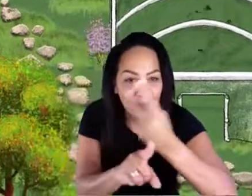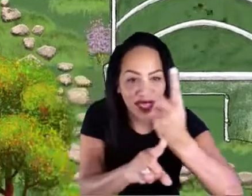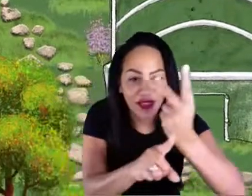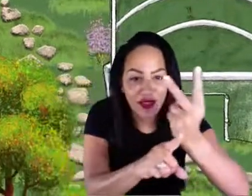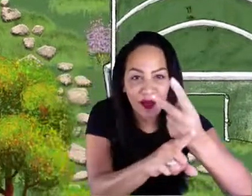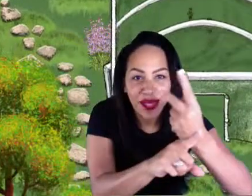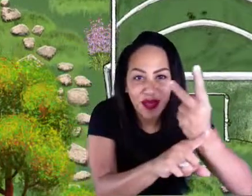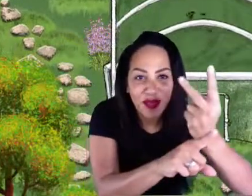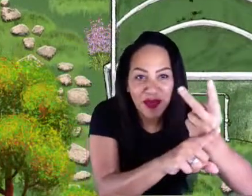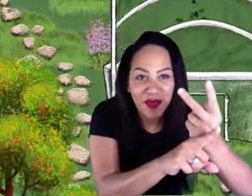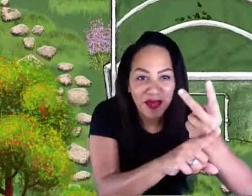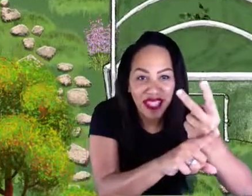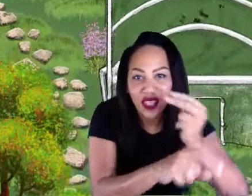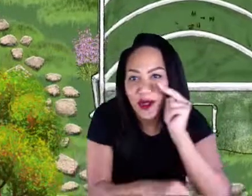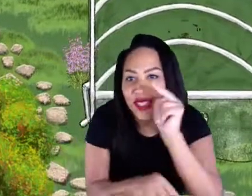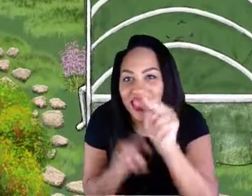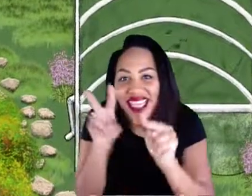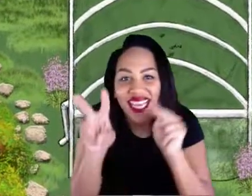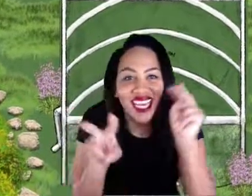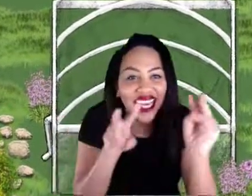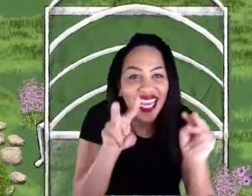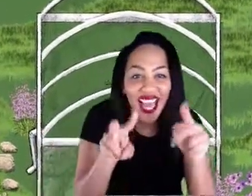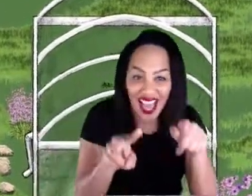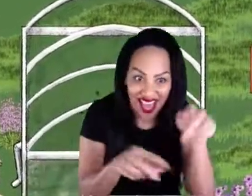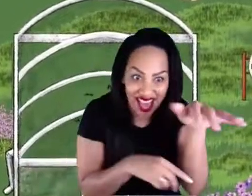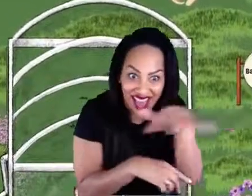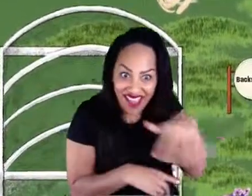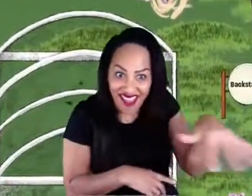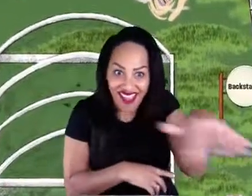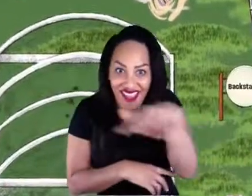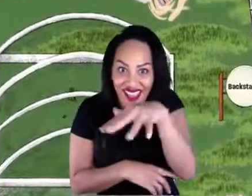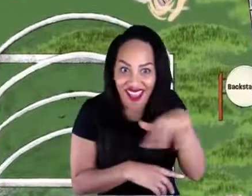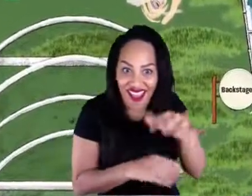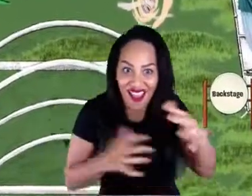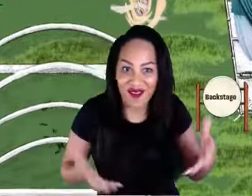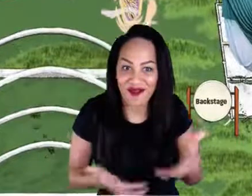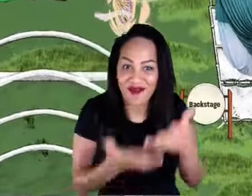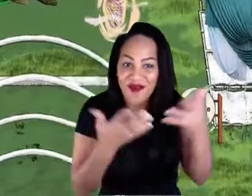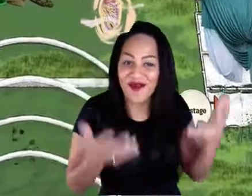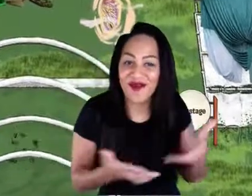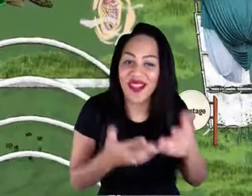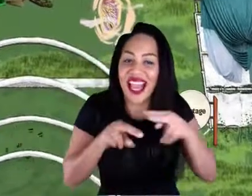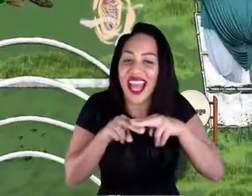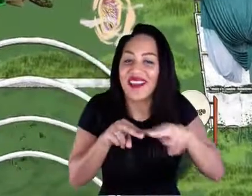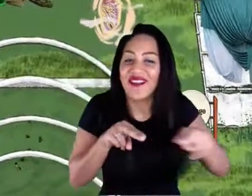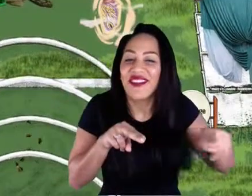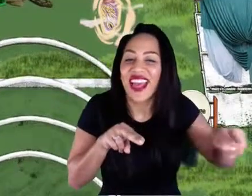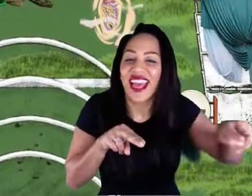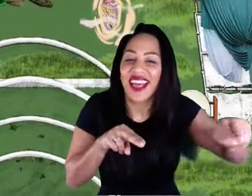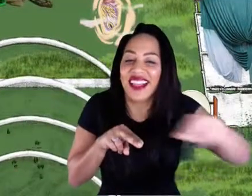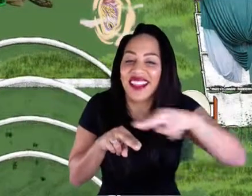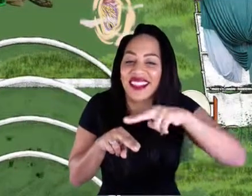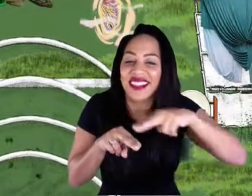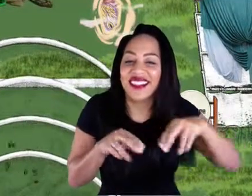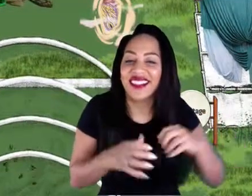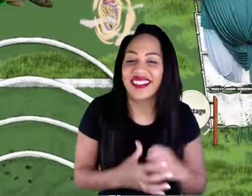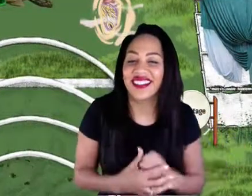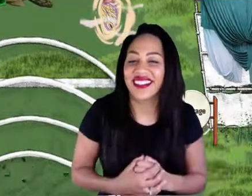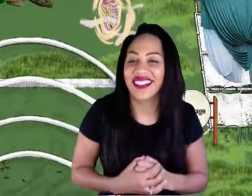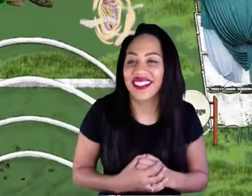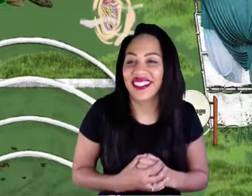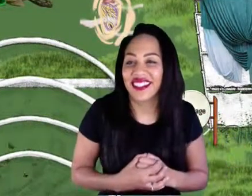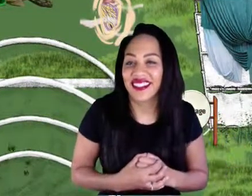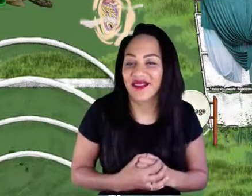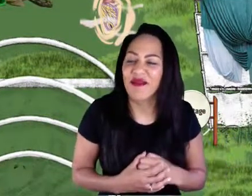So over here we have a play field. And I was going to invite that we maybe had a little game,